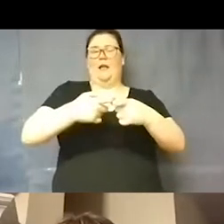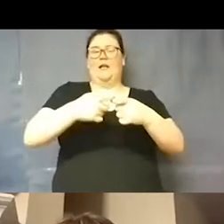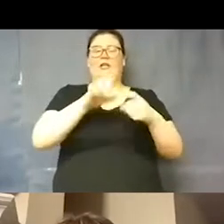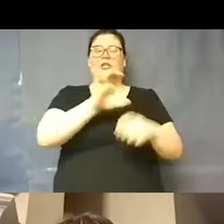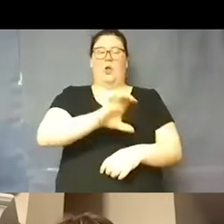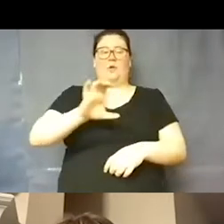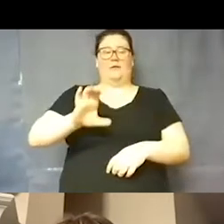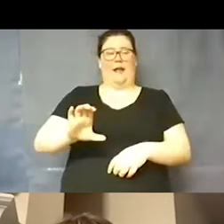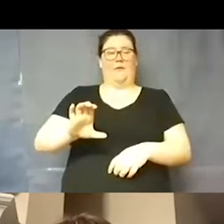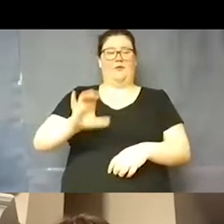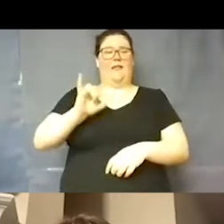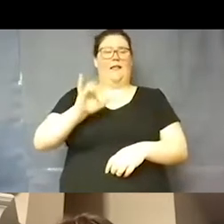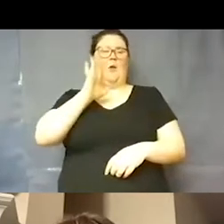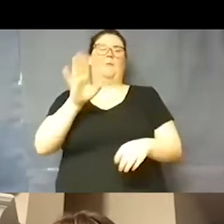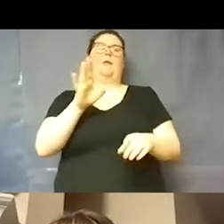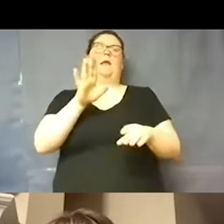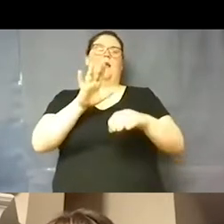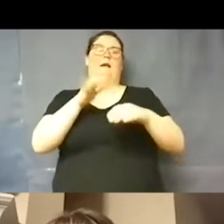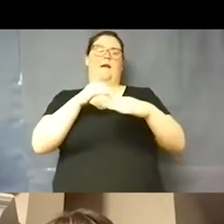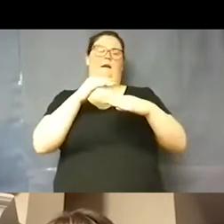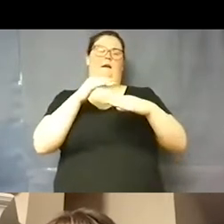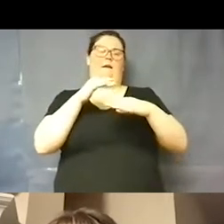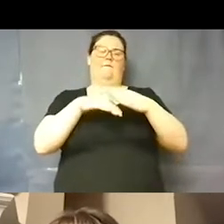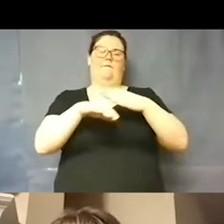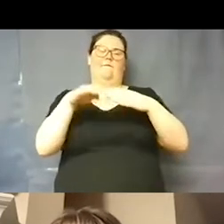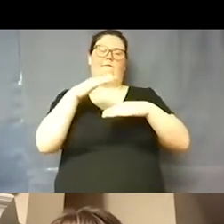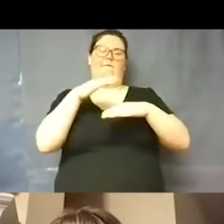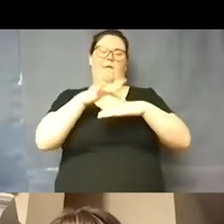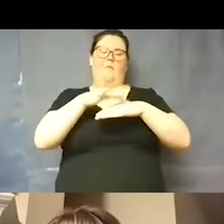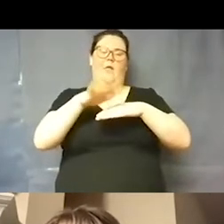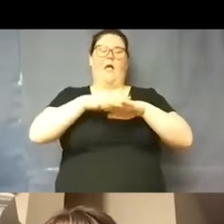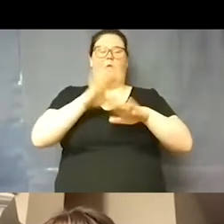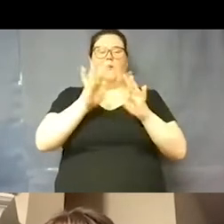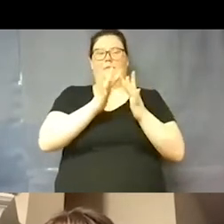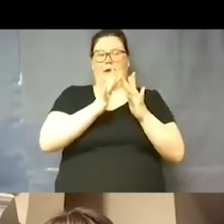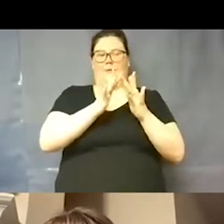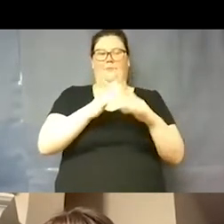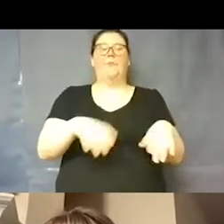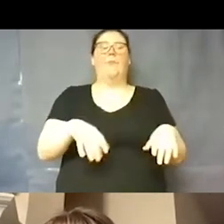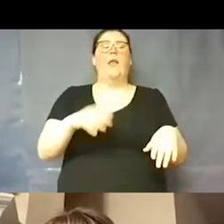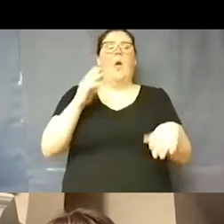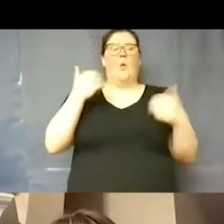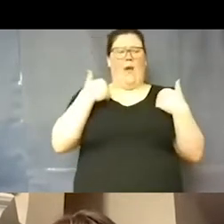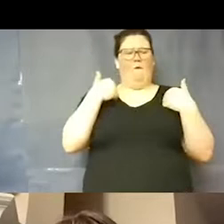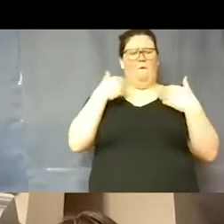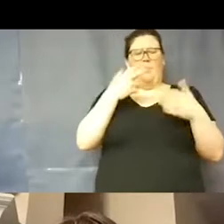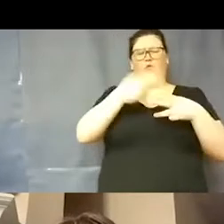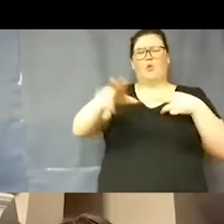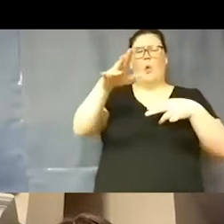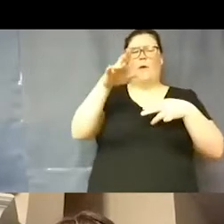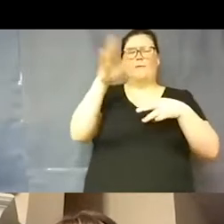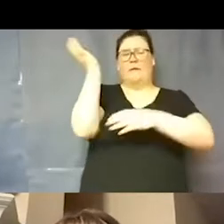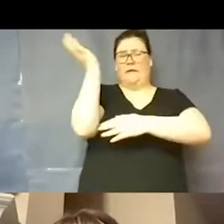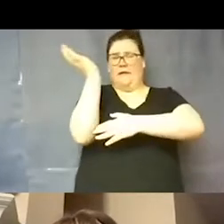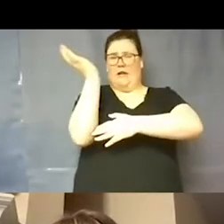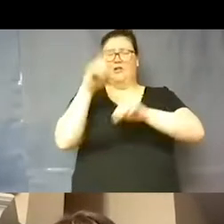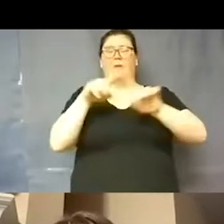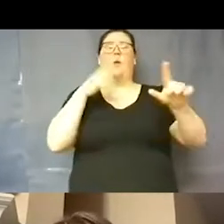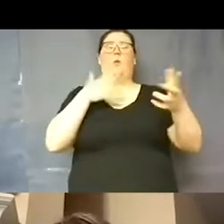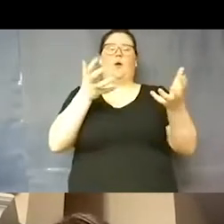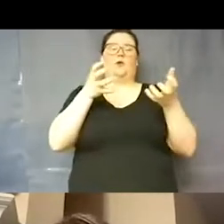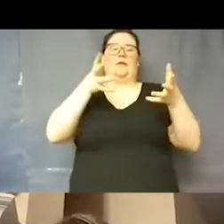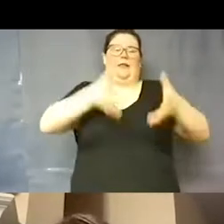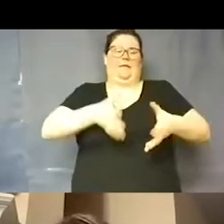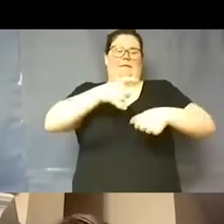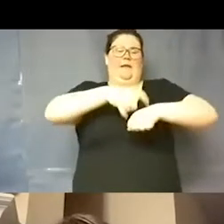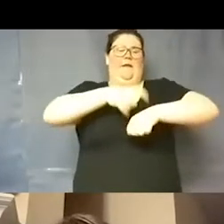available on our website. The way it's going to work tonight, we have a short presentation, we'll go over, but we want to reserve as much time as possible for your questions, and if you